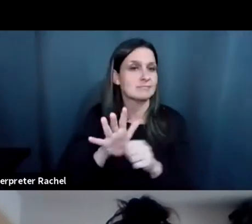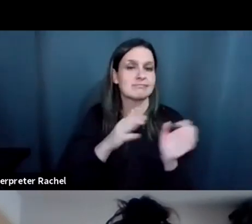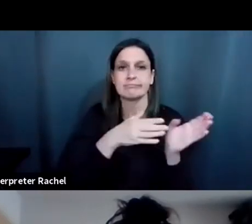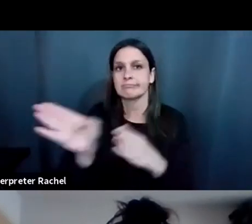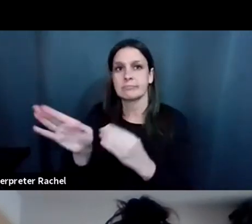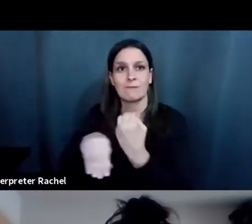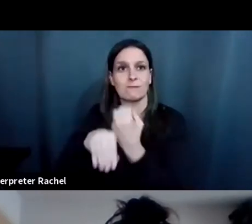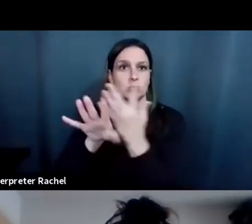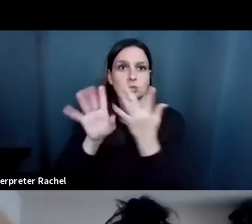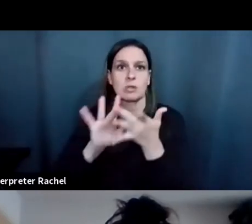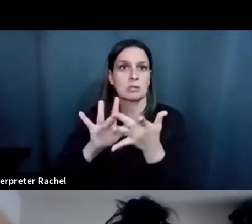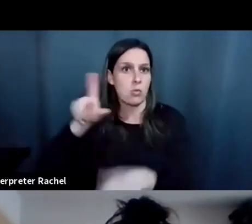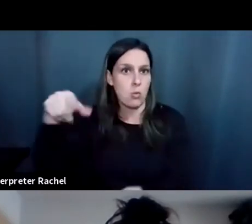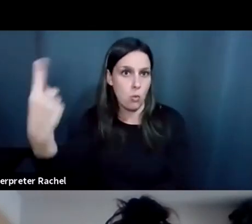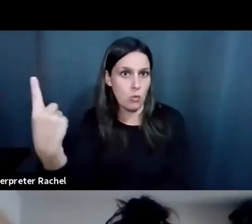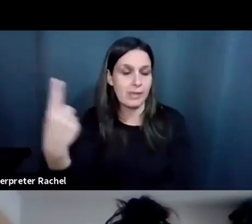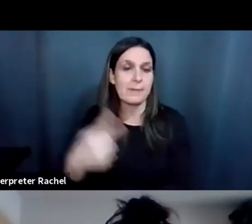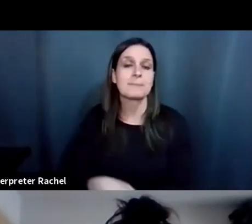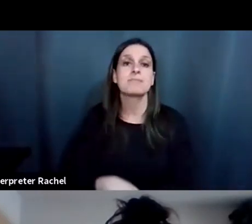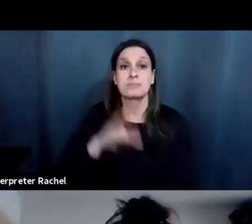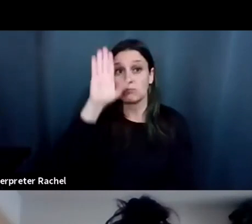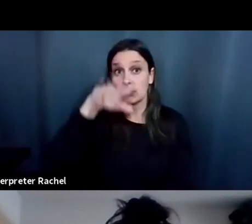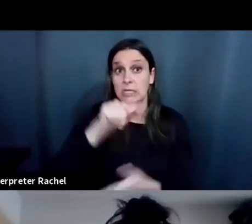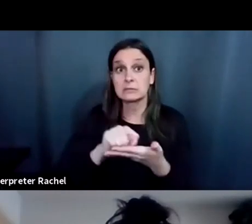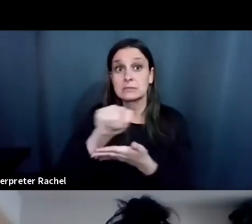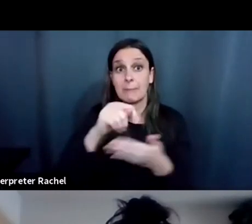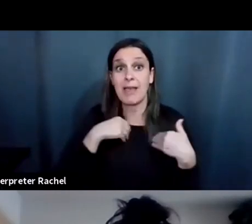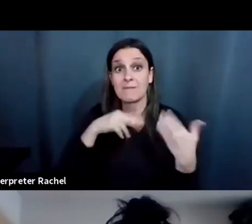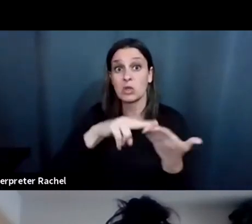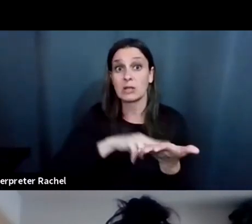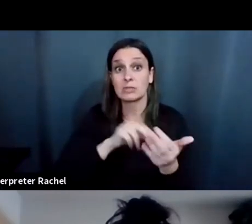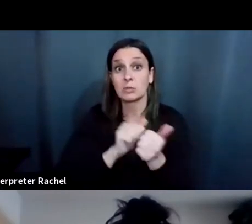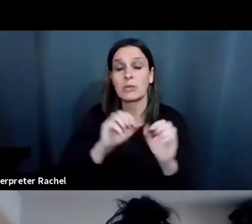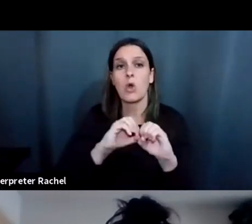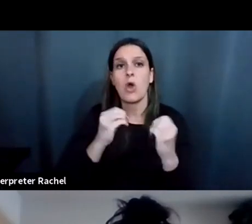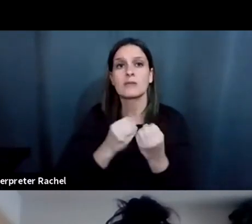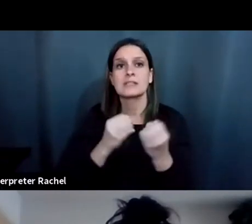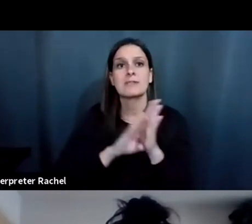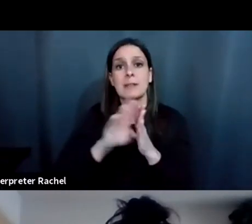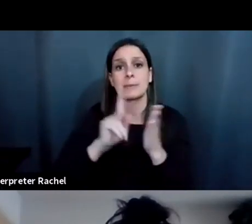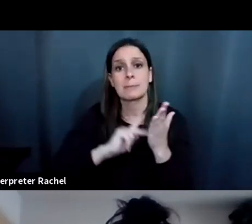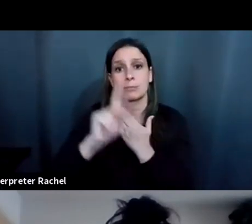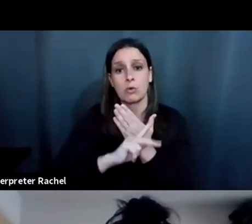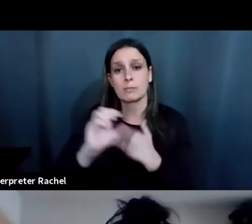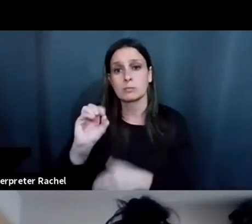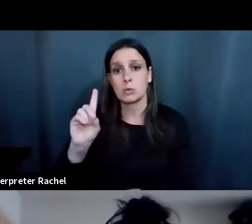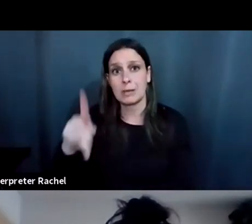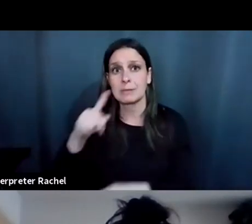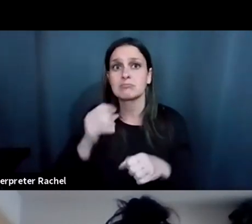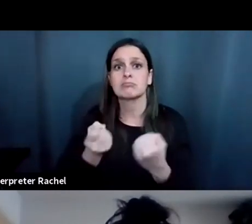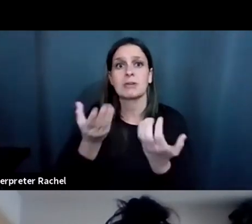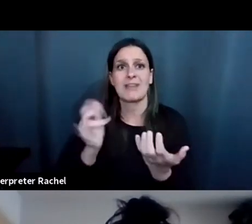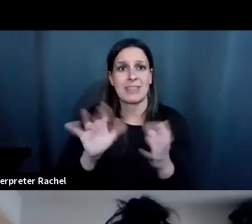virtual. Um, some of you may know that Temple has a contract with the Office of Developmental Programs to provide that